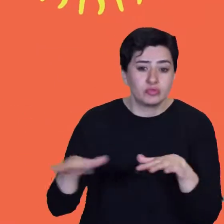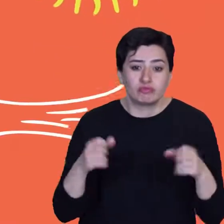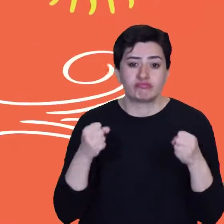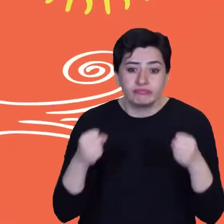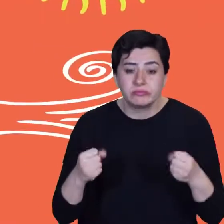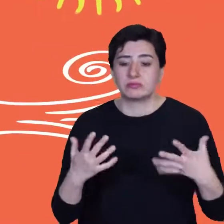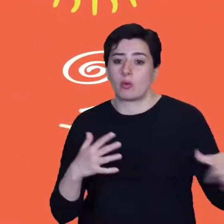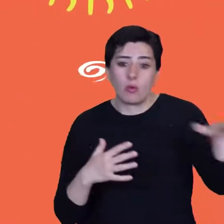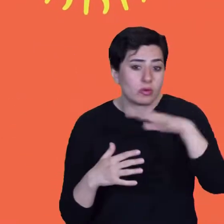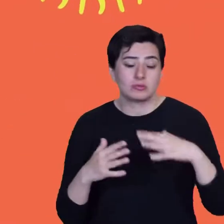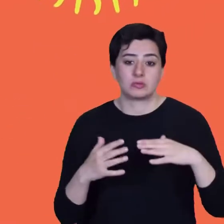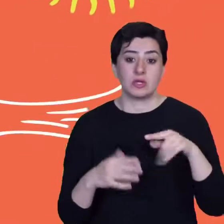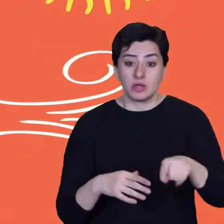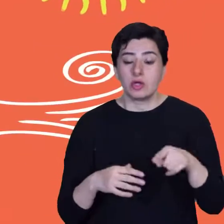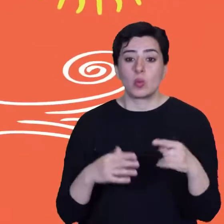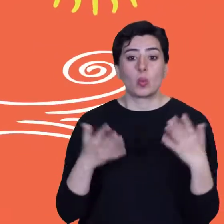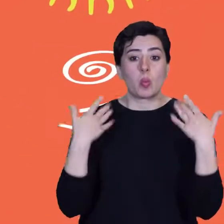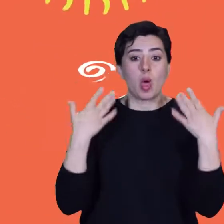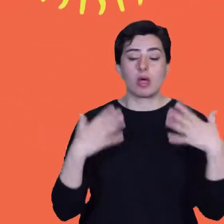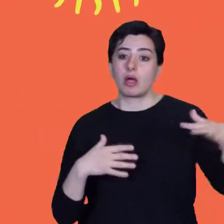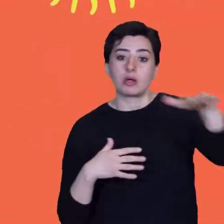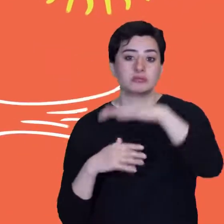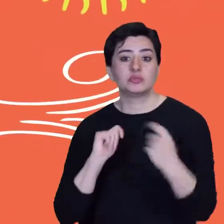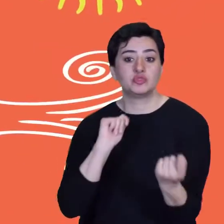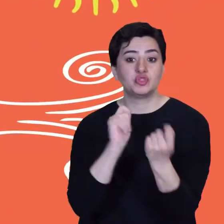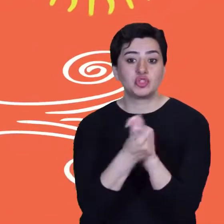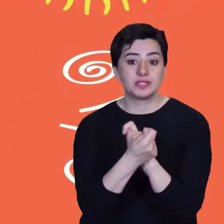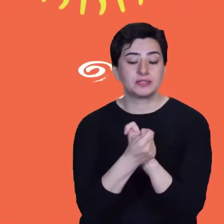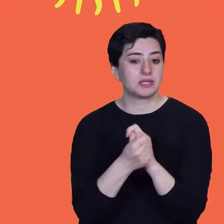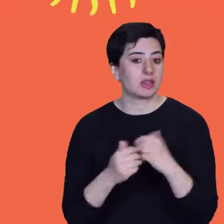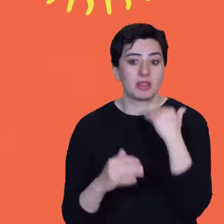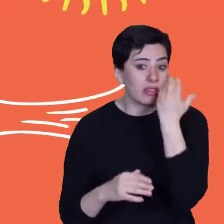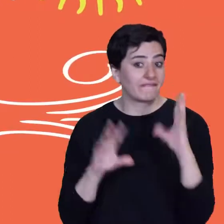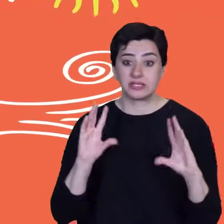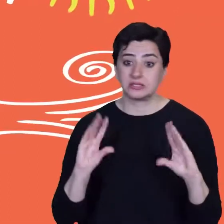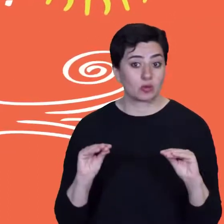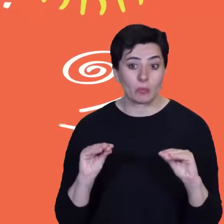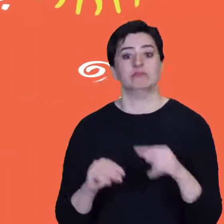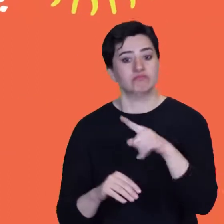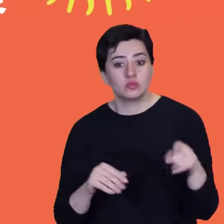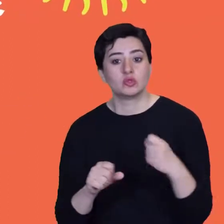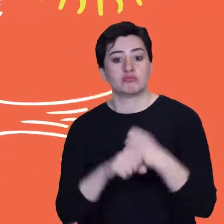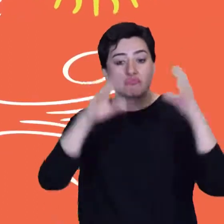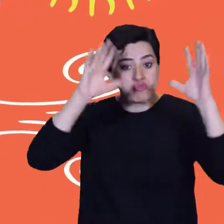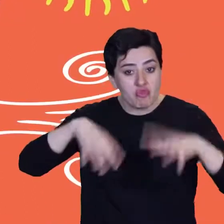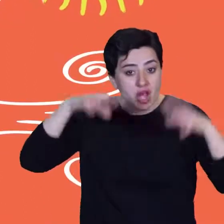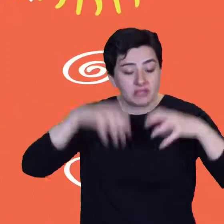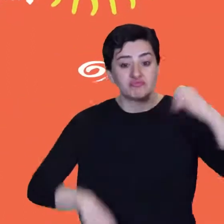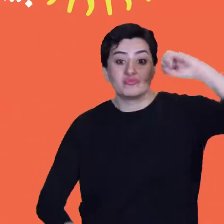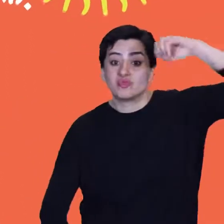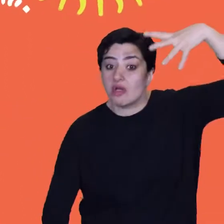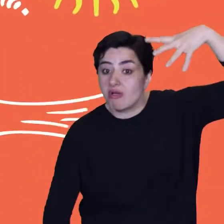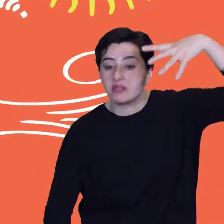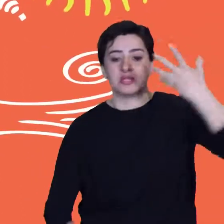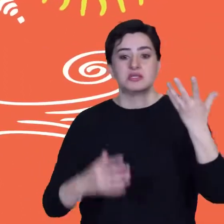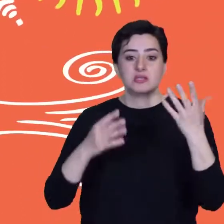nature is always moving and changing, depending on where you live. Every day there might be rain, sun, wind